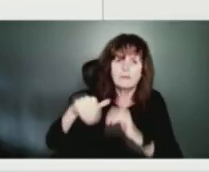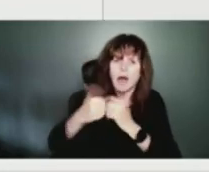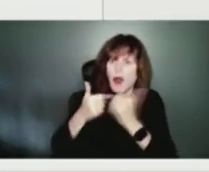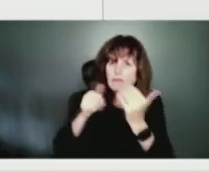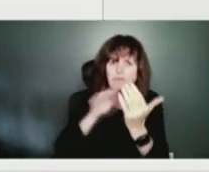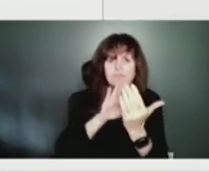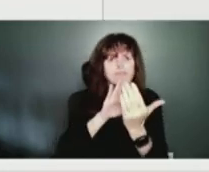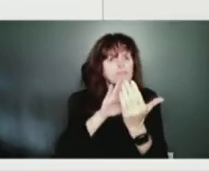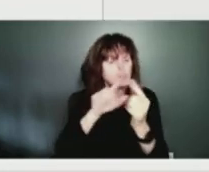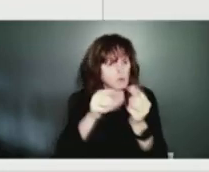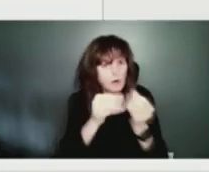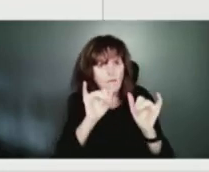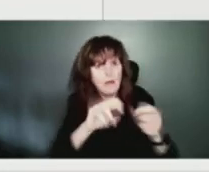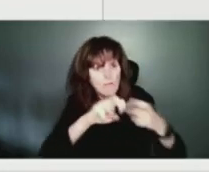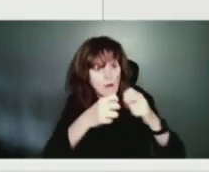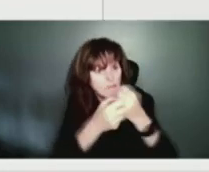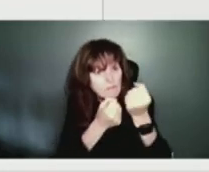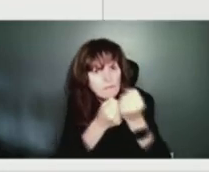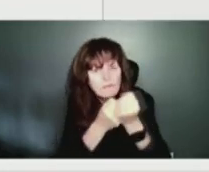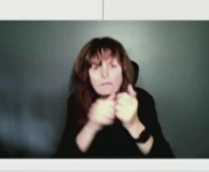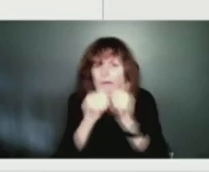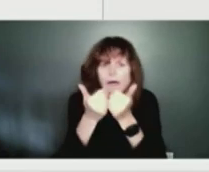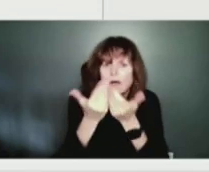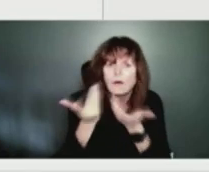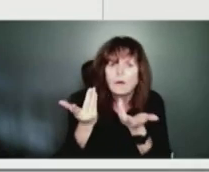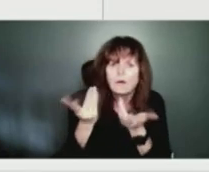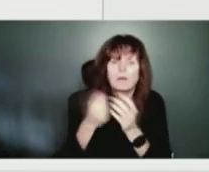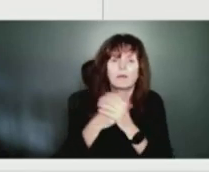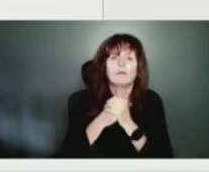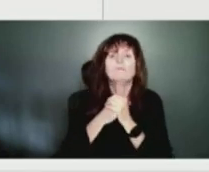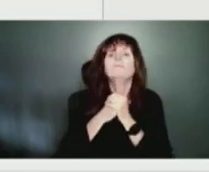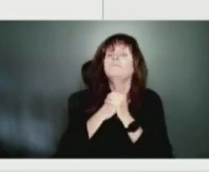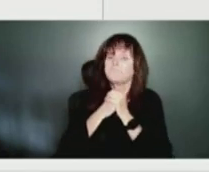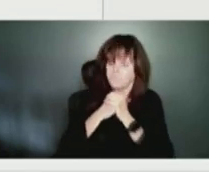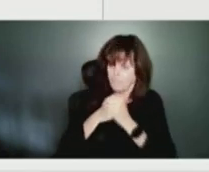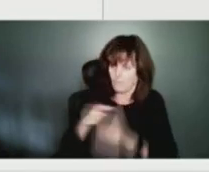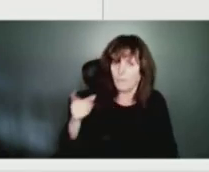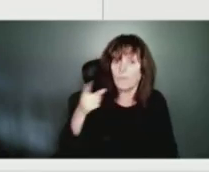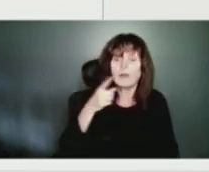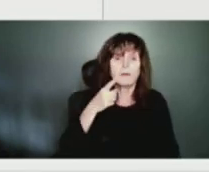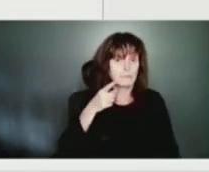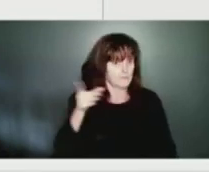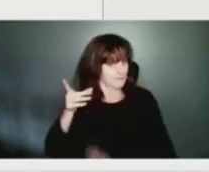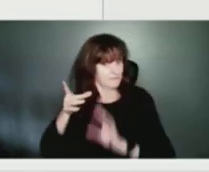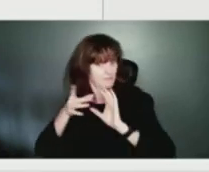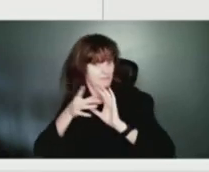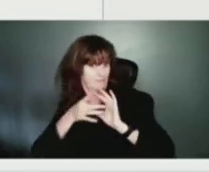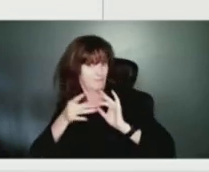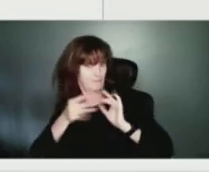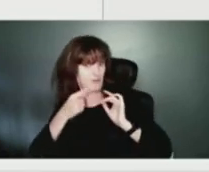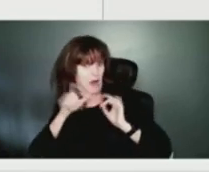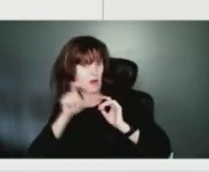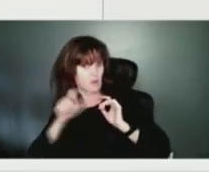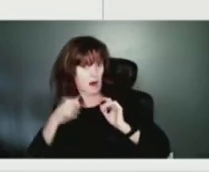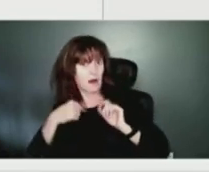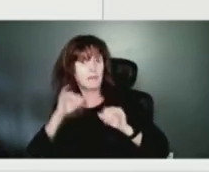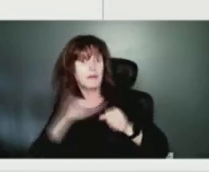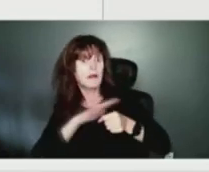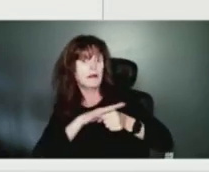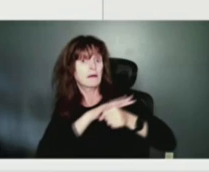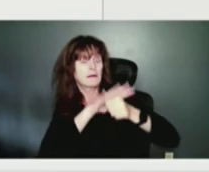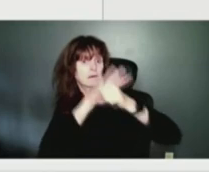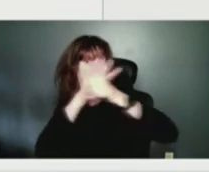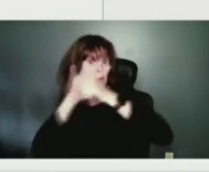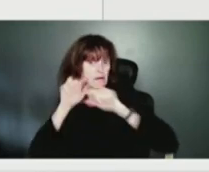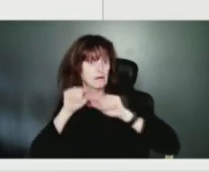you know, when the Red Cross opens a shelter on behalf of the province or municipality, they are open to anyone. We don't we don't close the doors